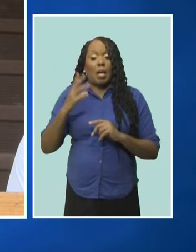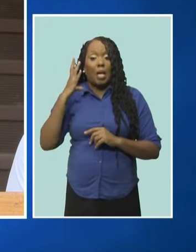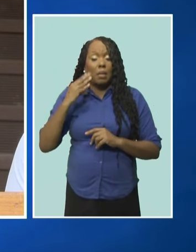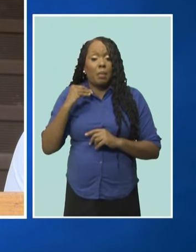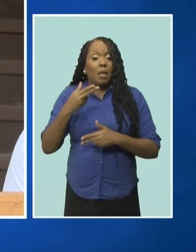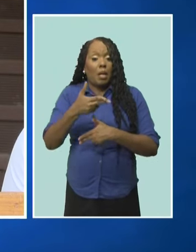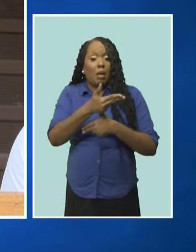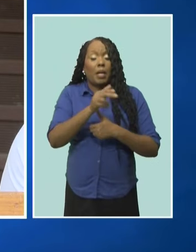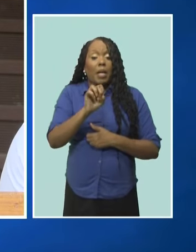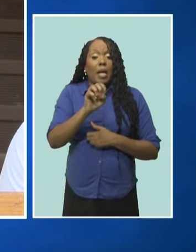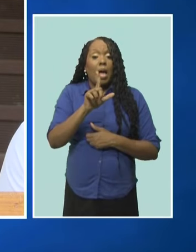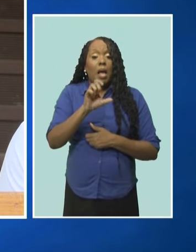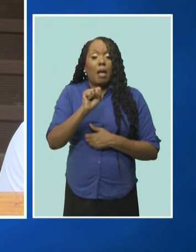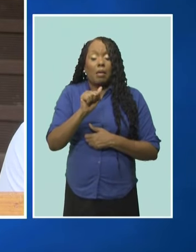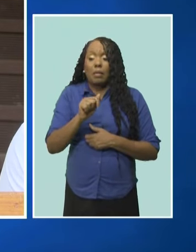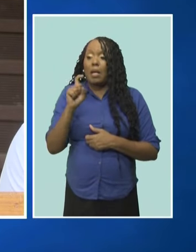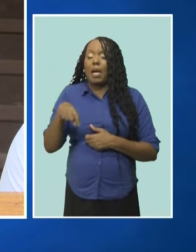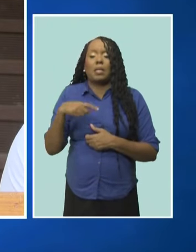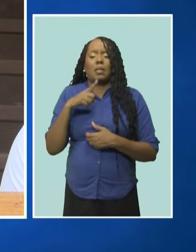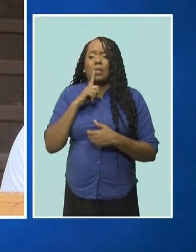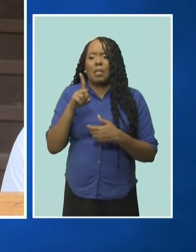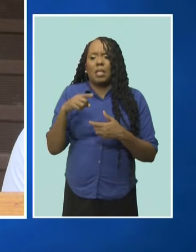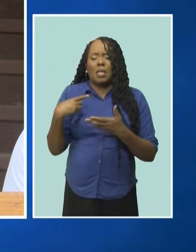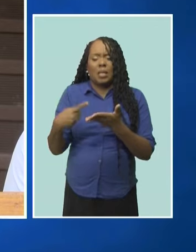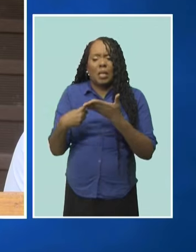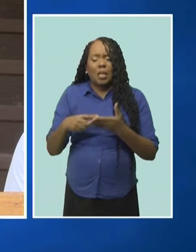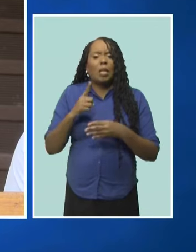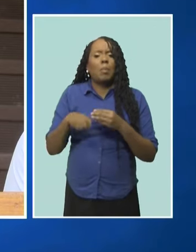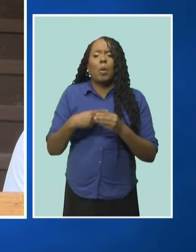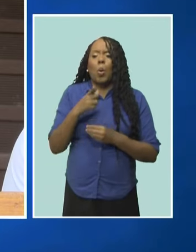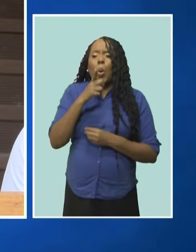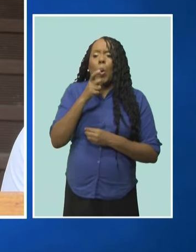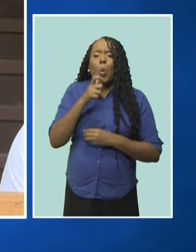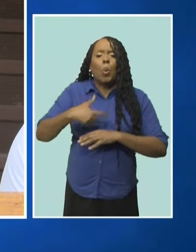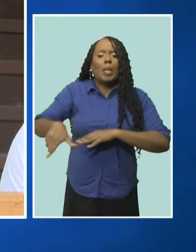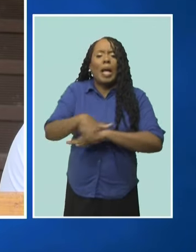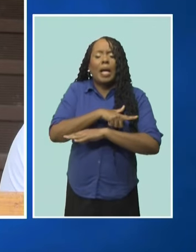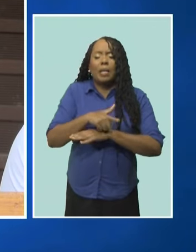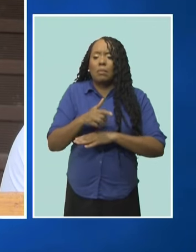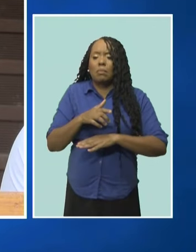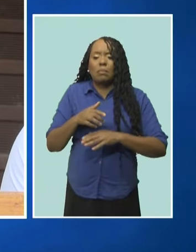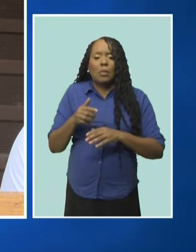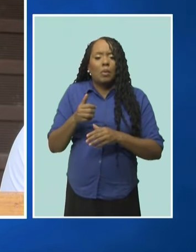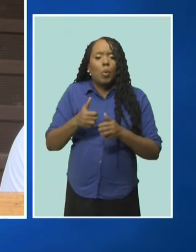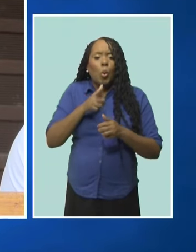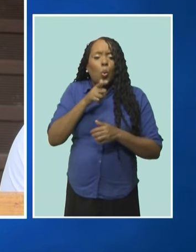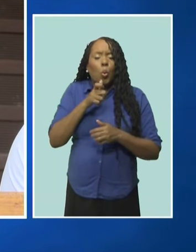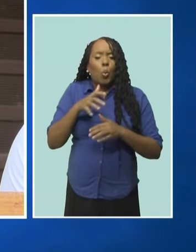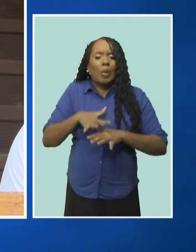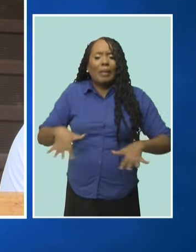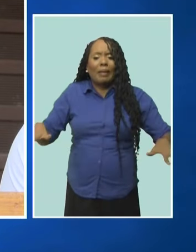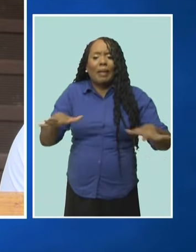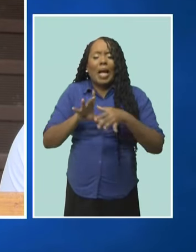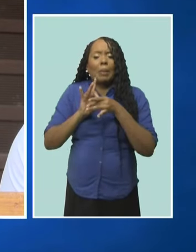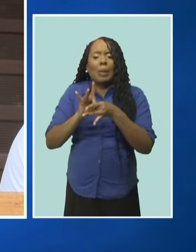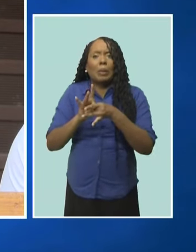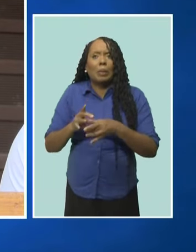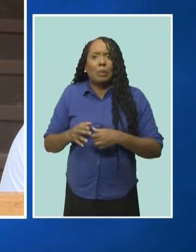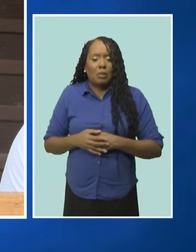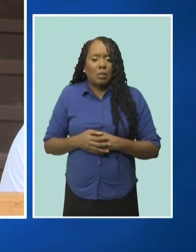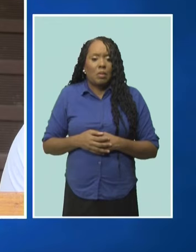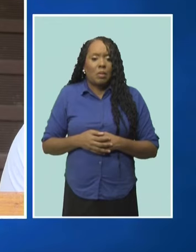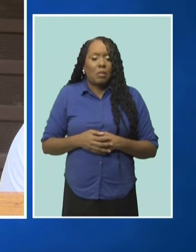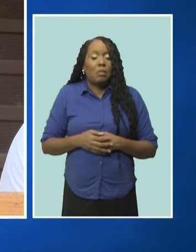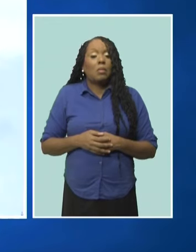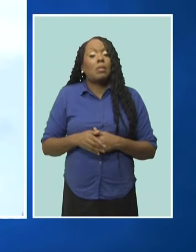which resulted in considerable delays or the abandonment of some locations as project sites. The